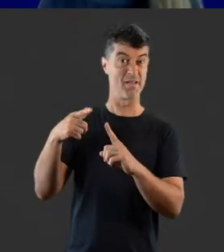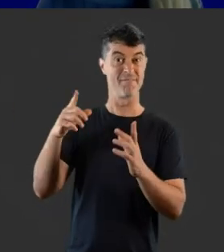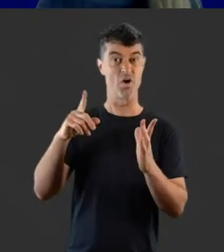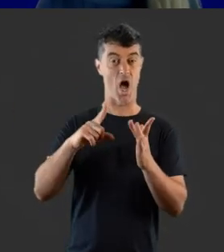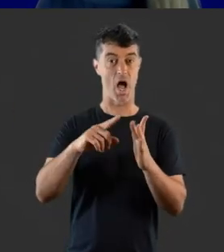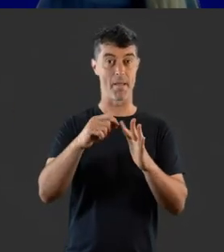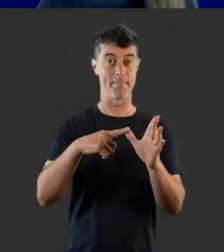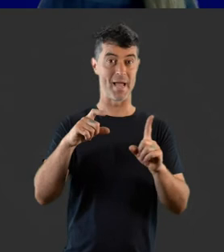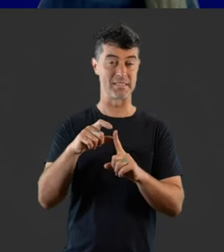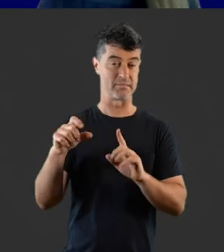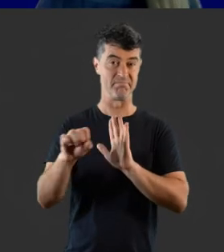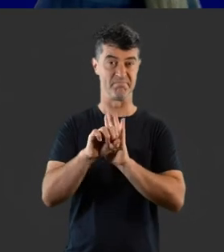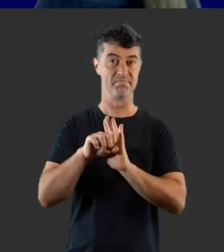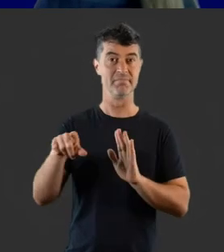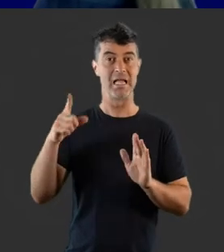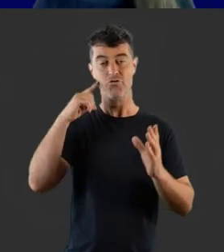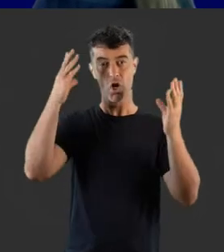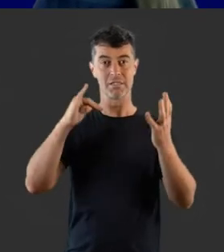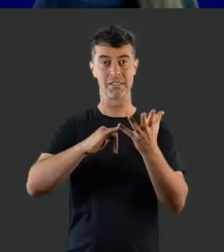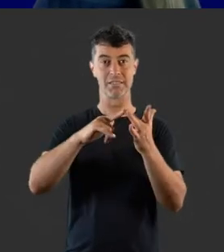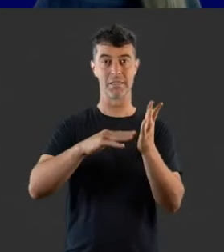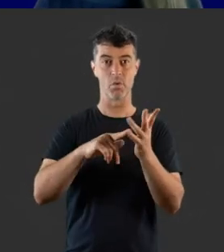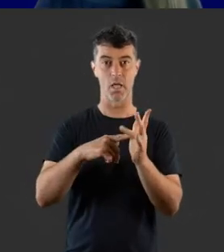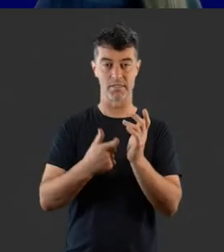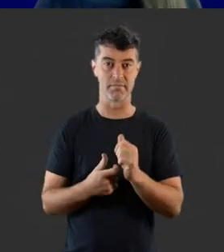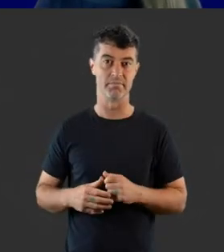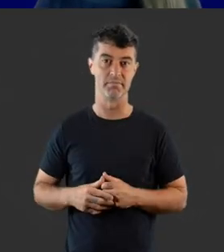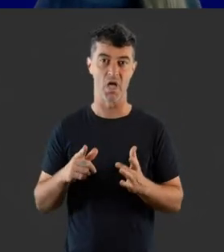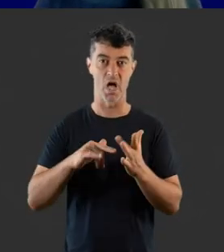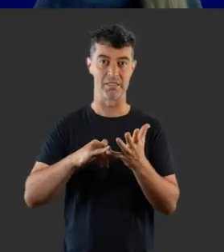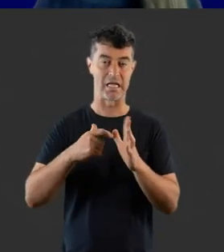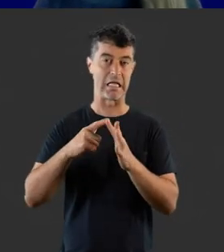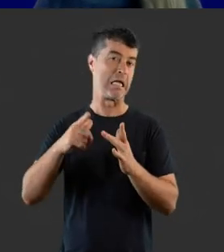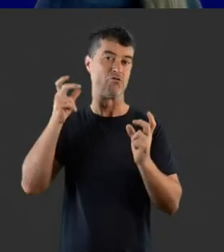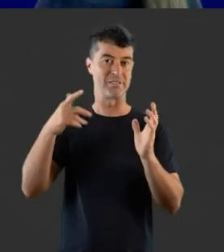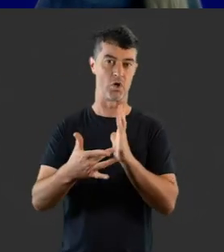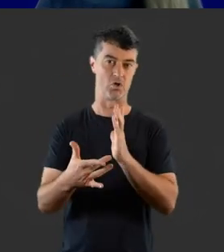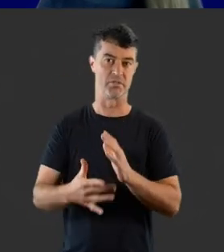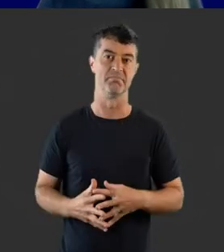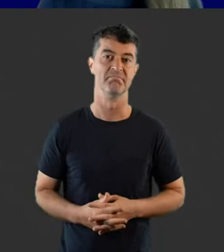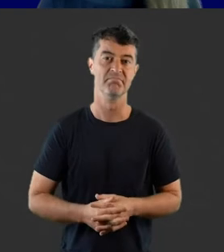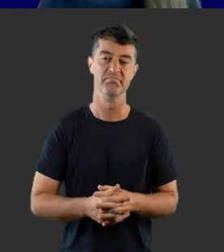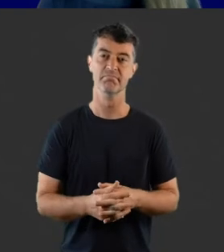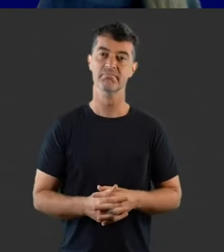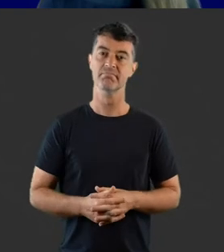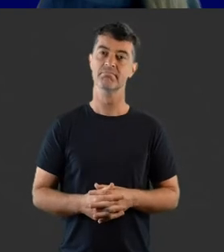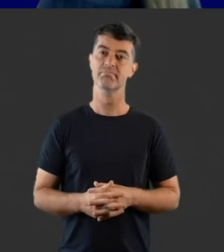slide is for the iPad app, Hearing Loss Simulator by Starkey Hearing Technologies.